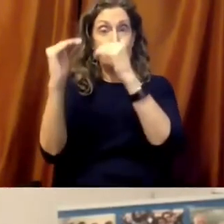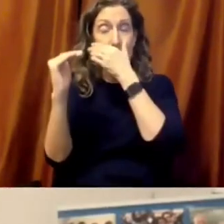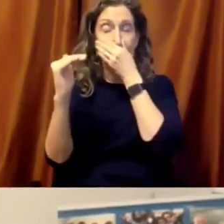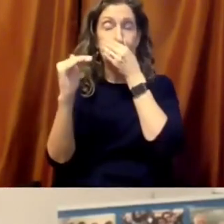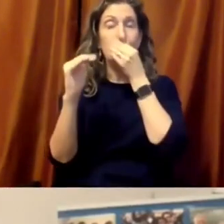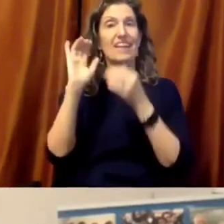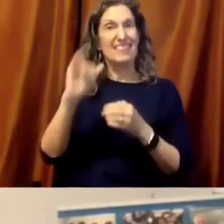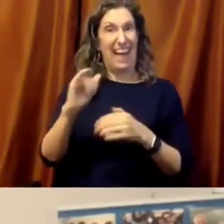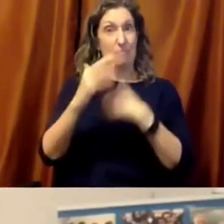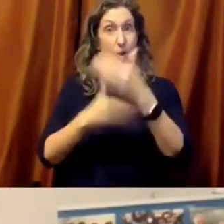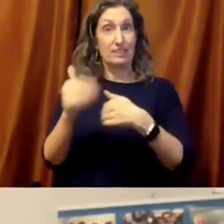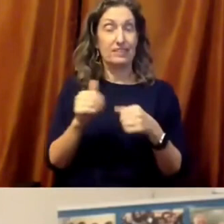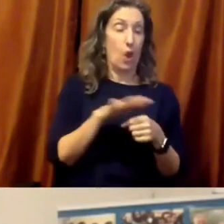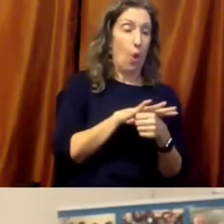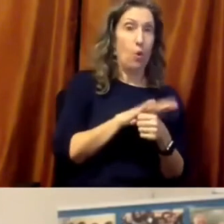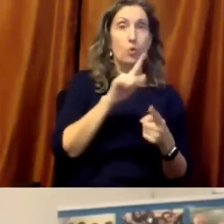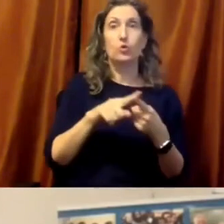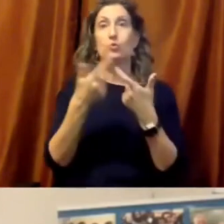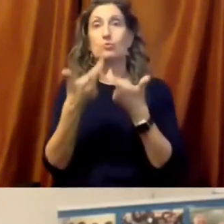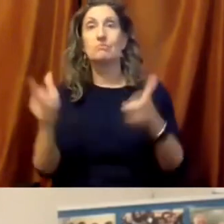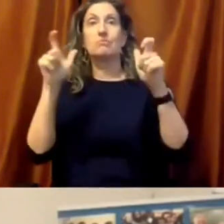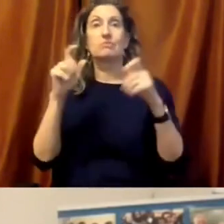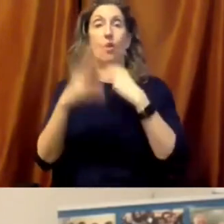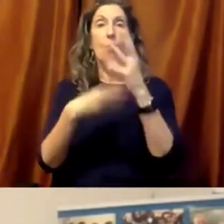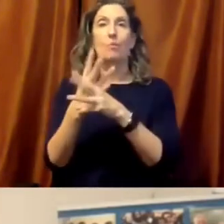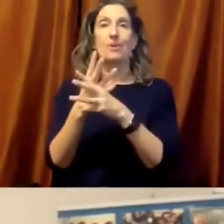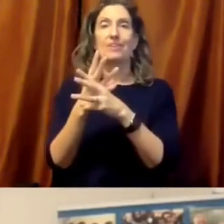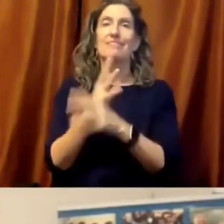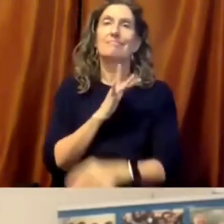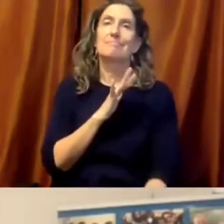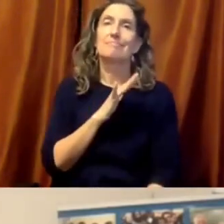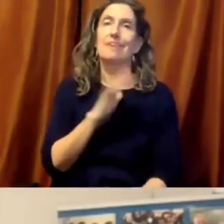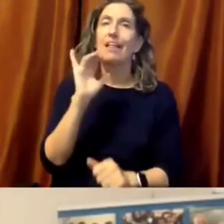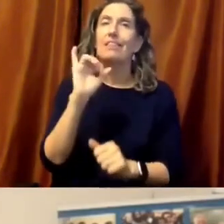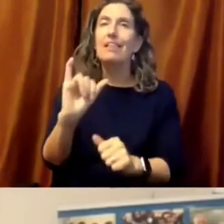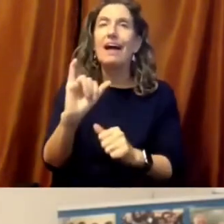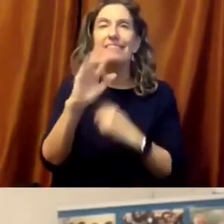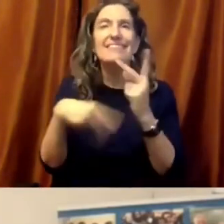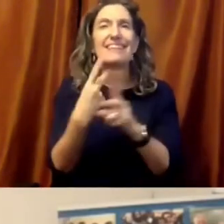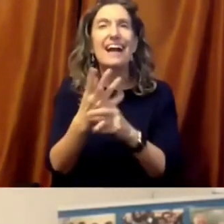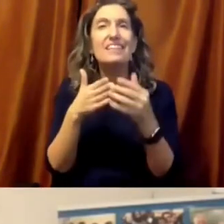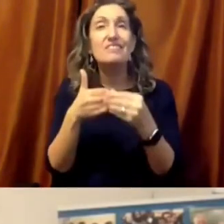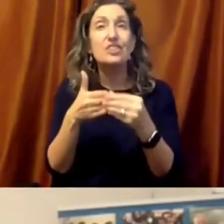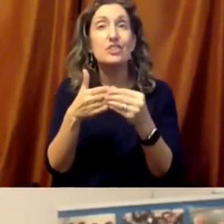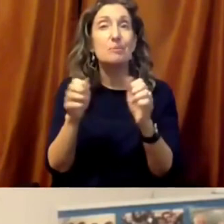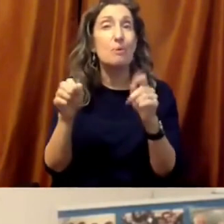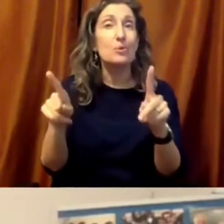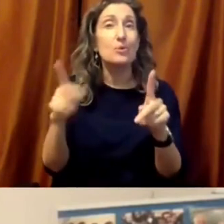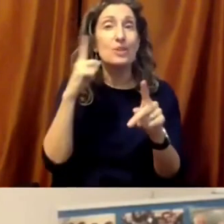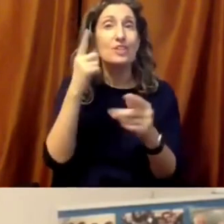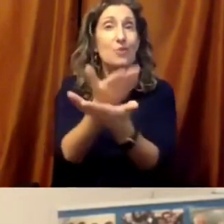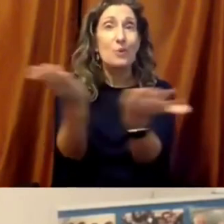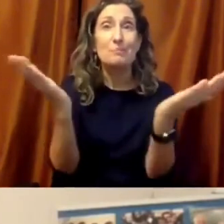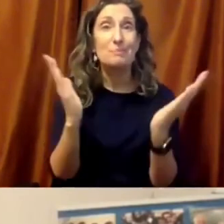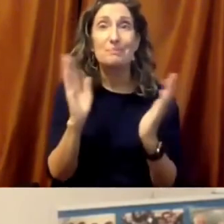of the kind of leadership that individuals can and many do bring to this notion of